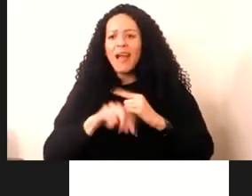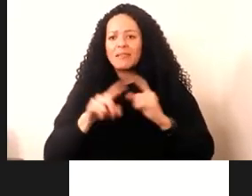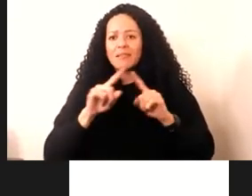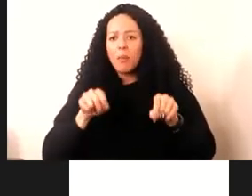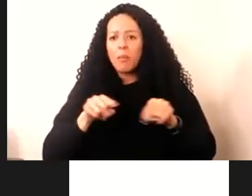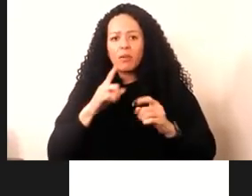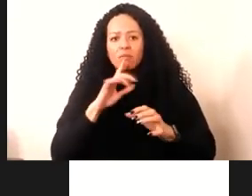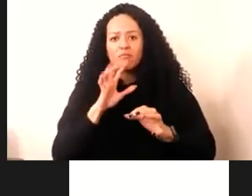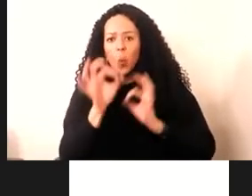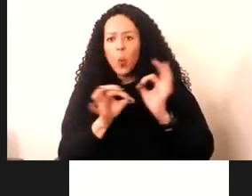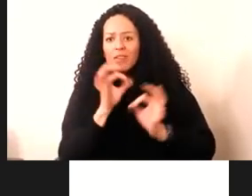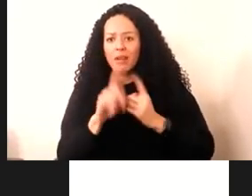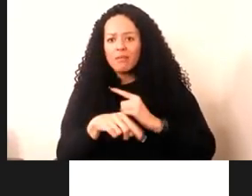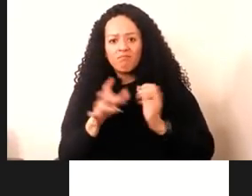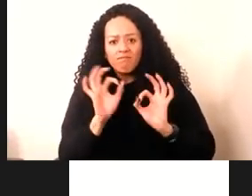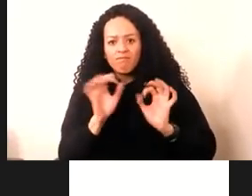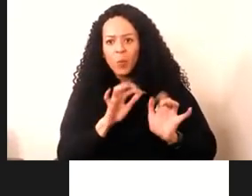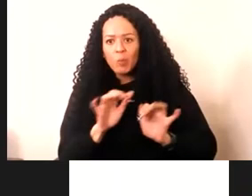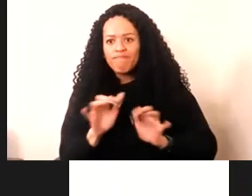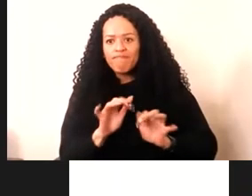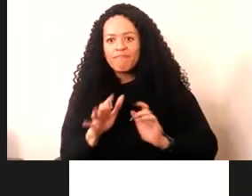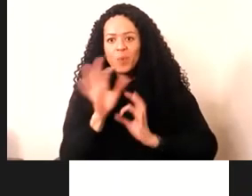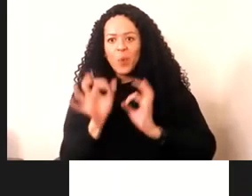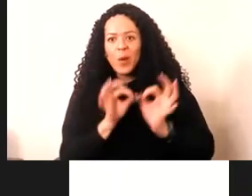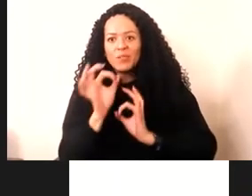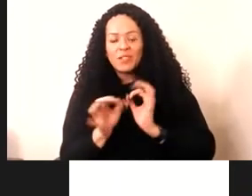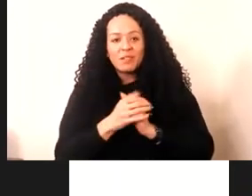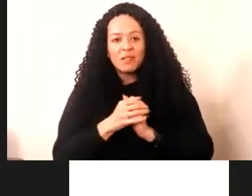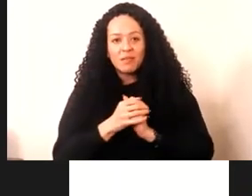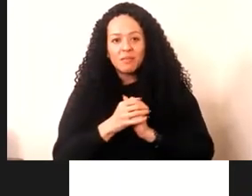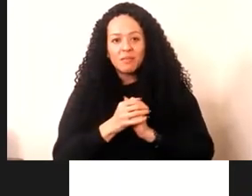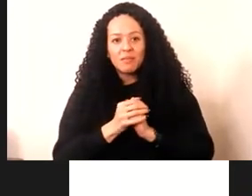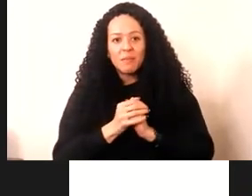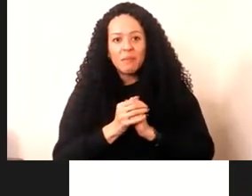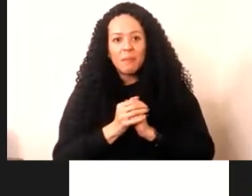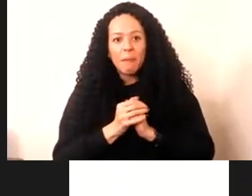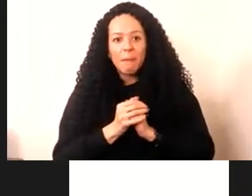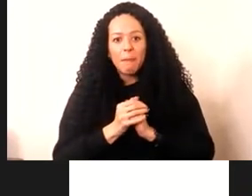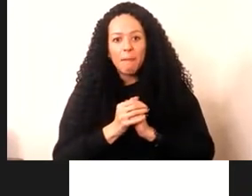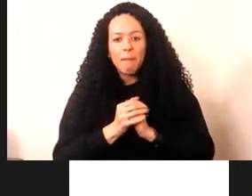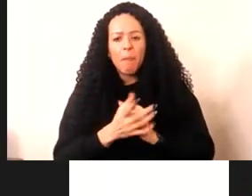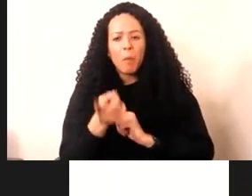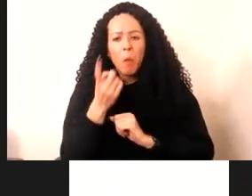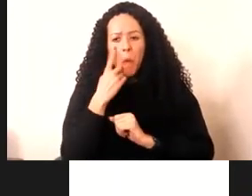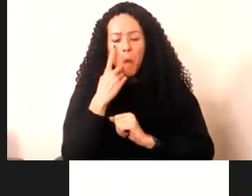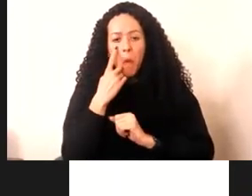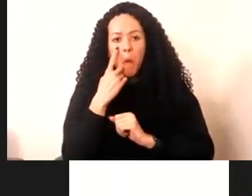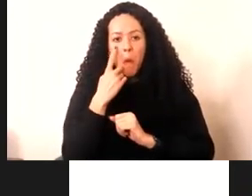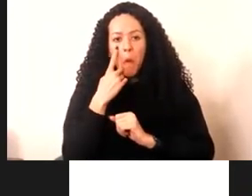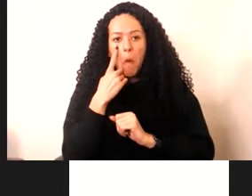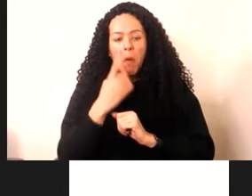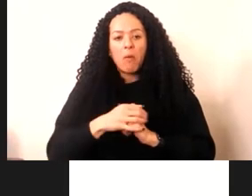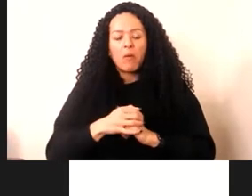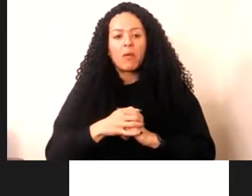don't have any written questions. So I'm going to hazard and see whether this is new for me,